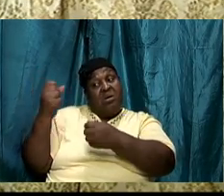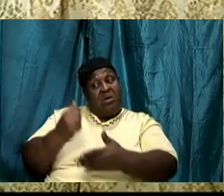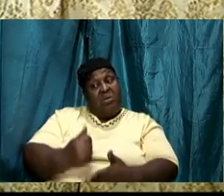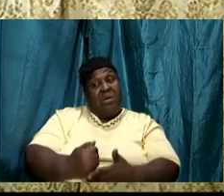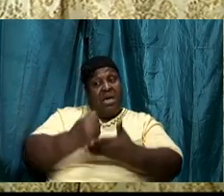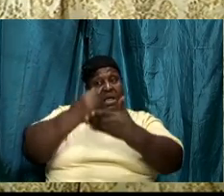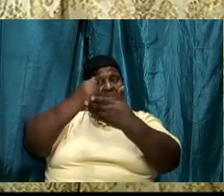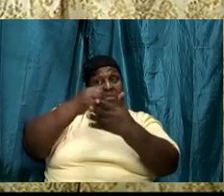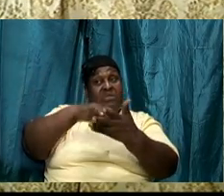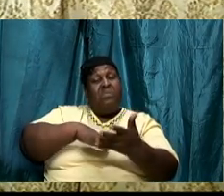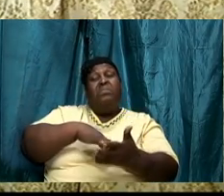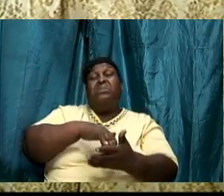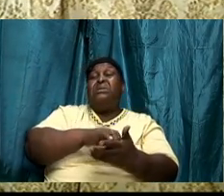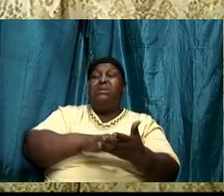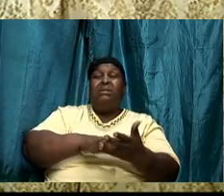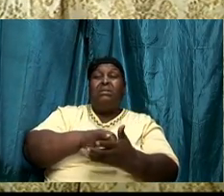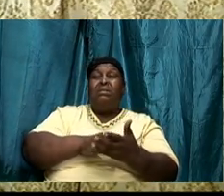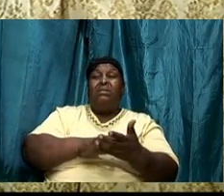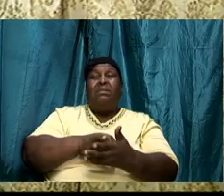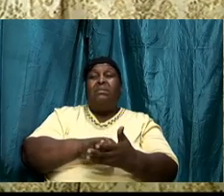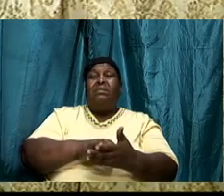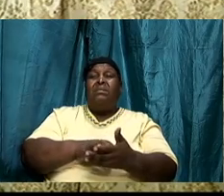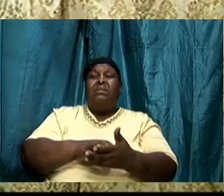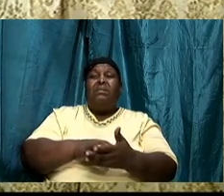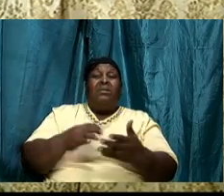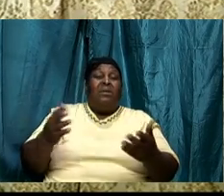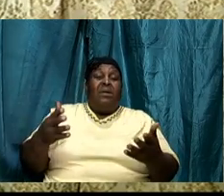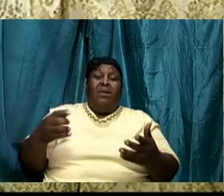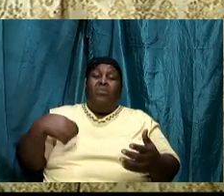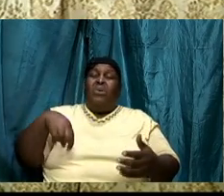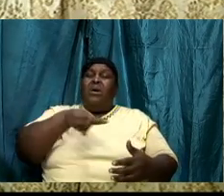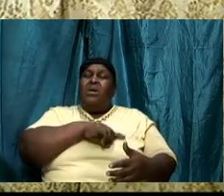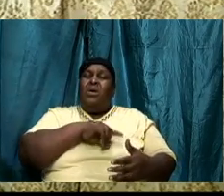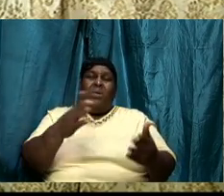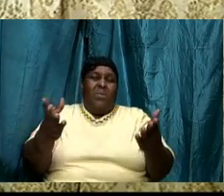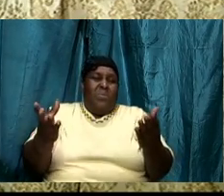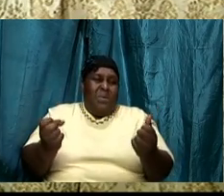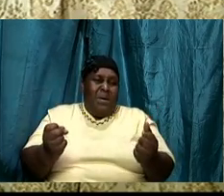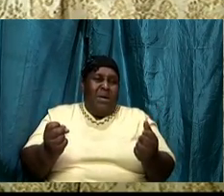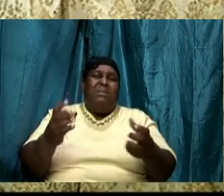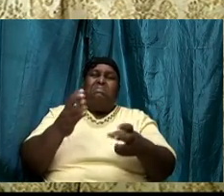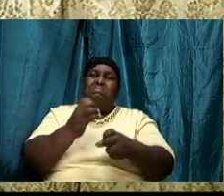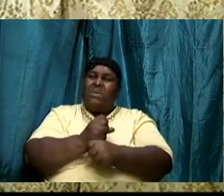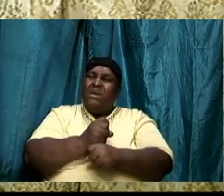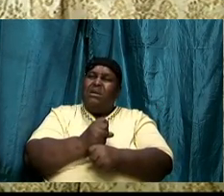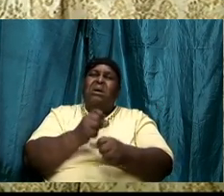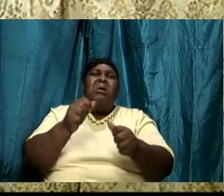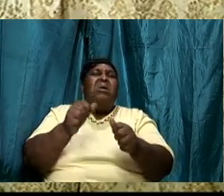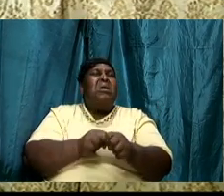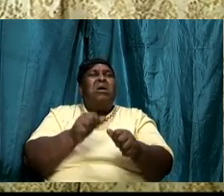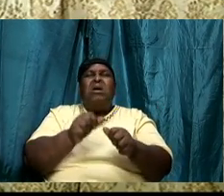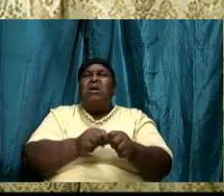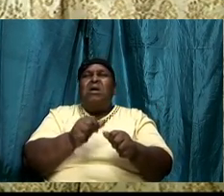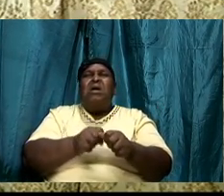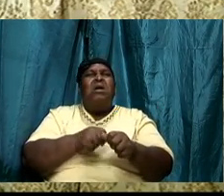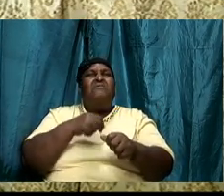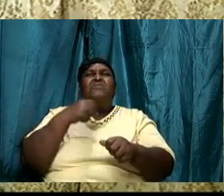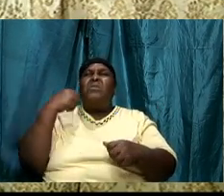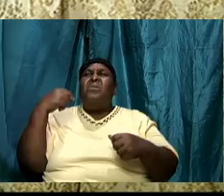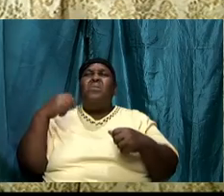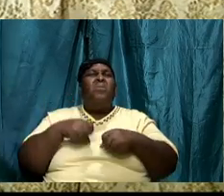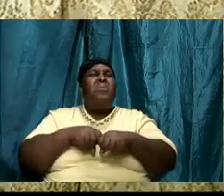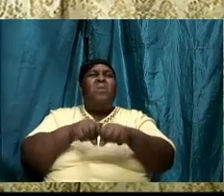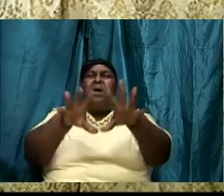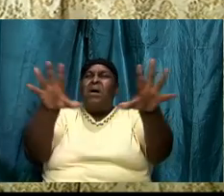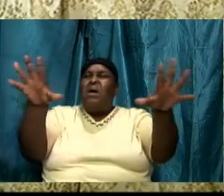we are going to do and what we have embarked on is to get everybody into reading the Word. There is a